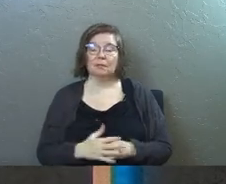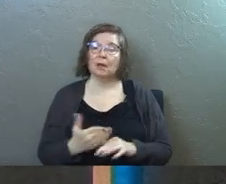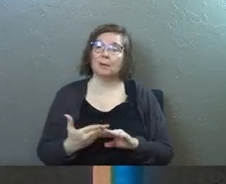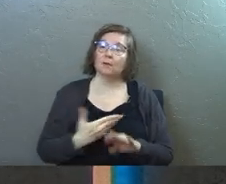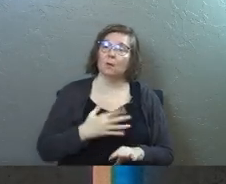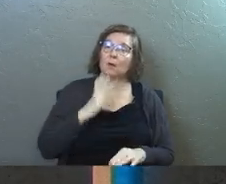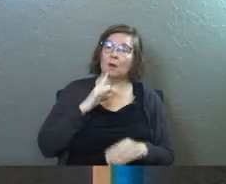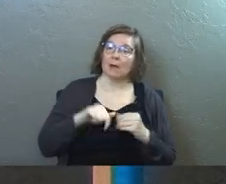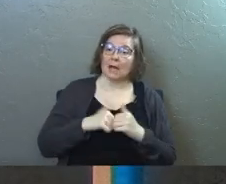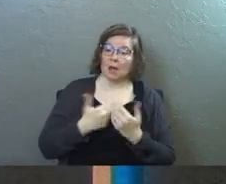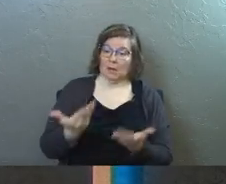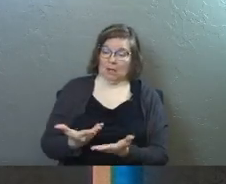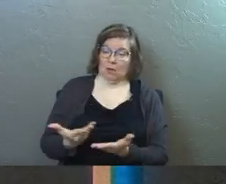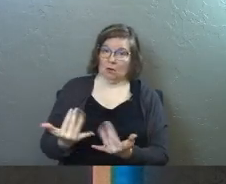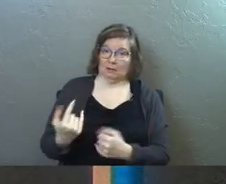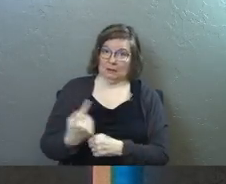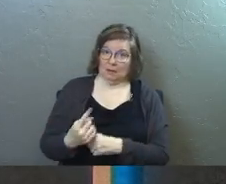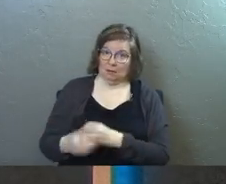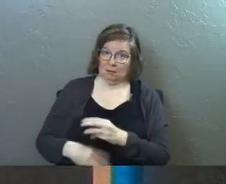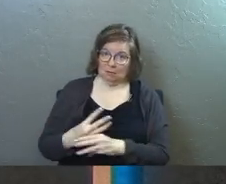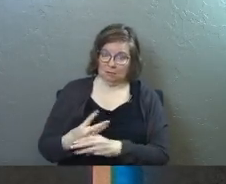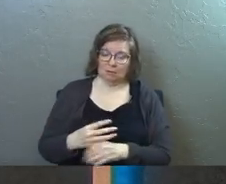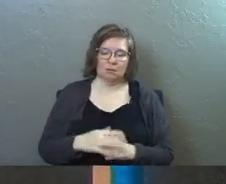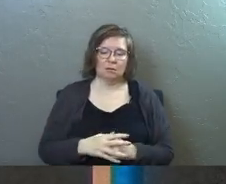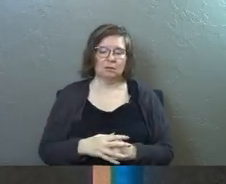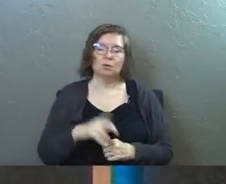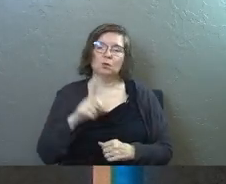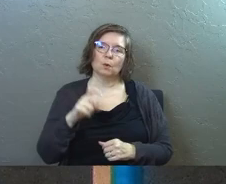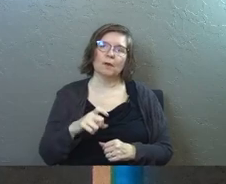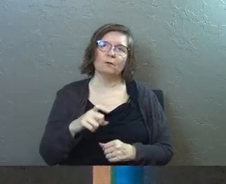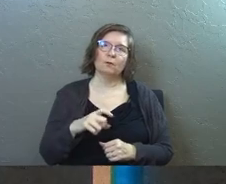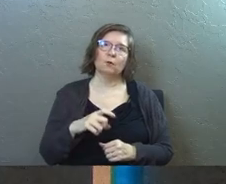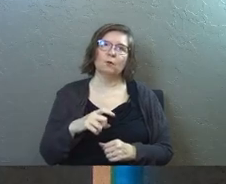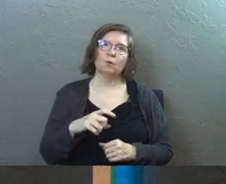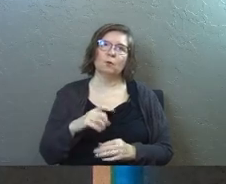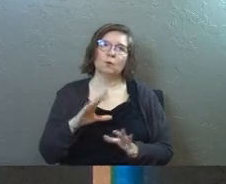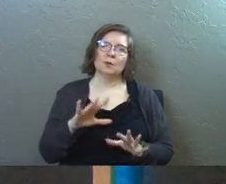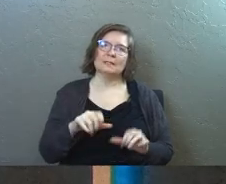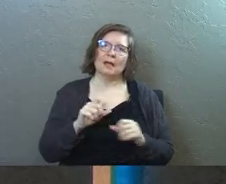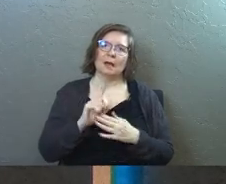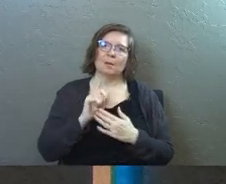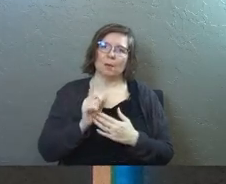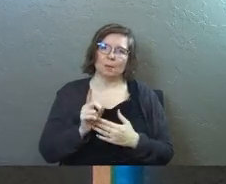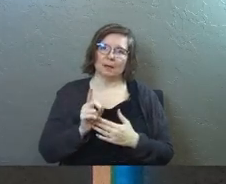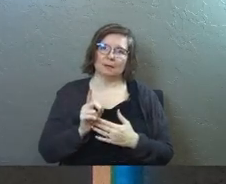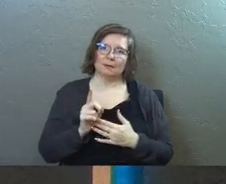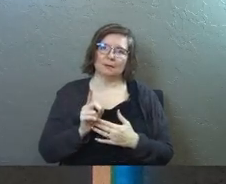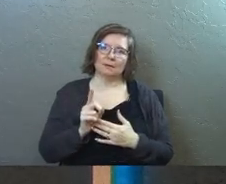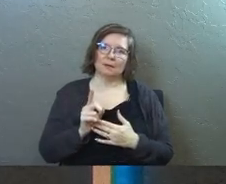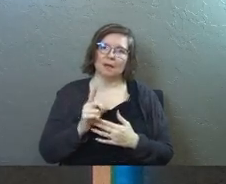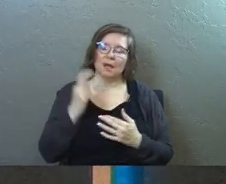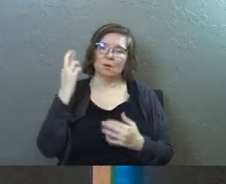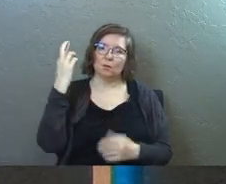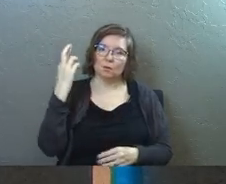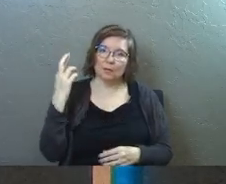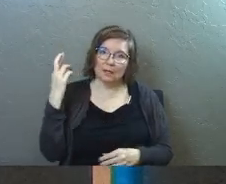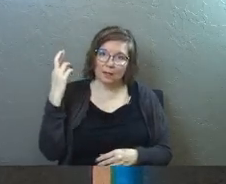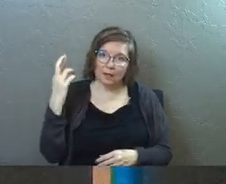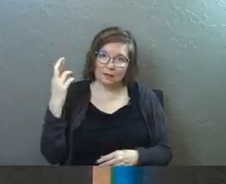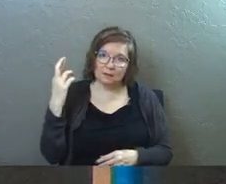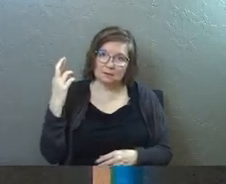Before we talk about how we got here, you have to just take a moment and realize